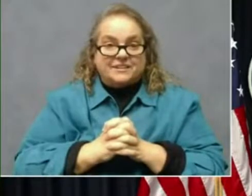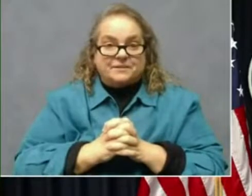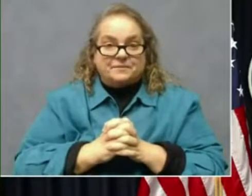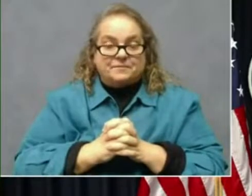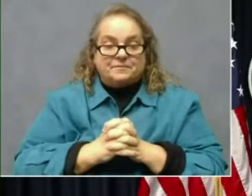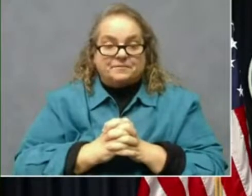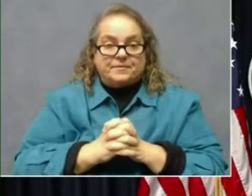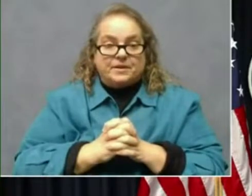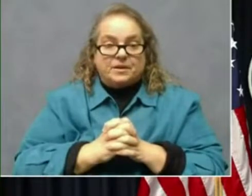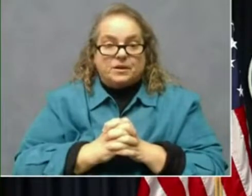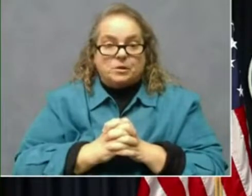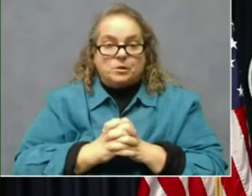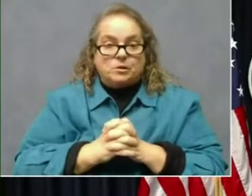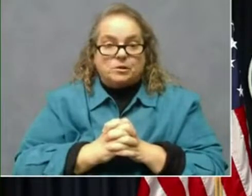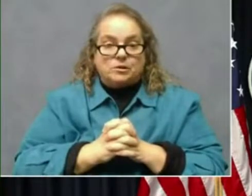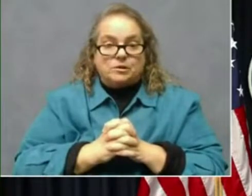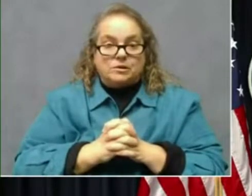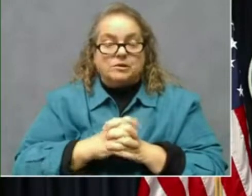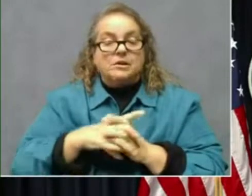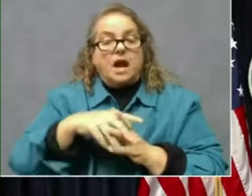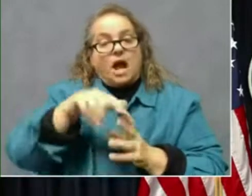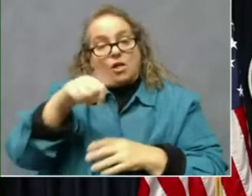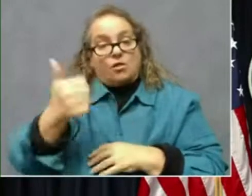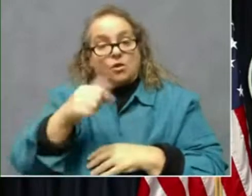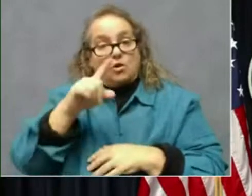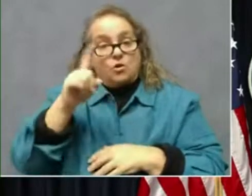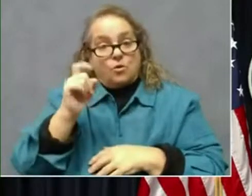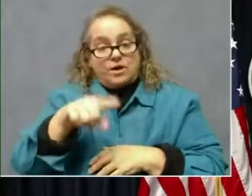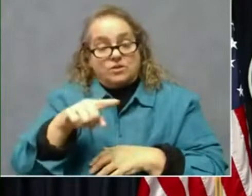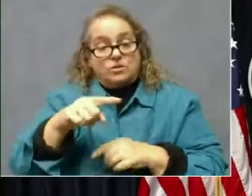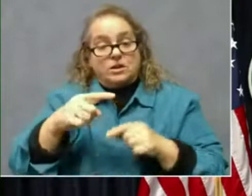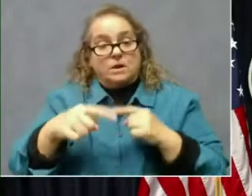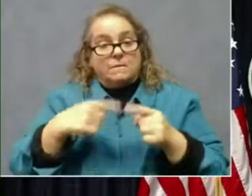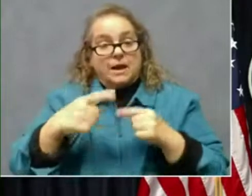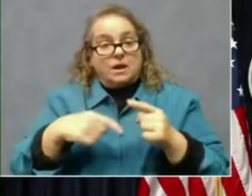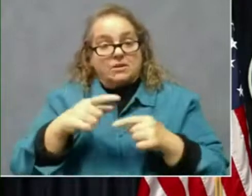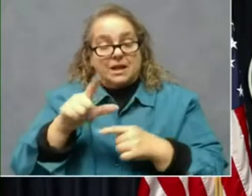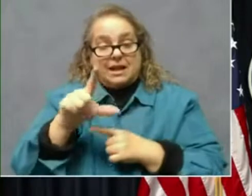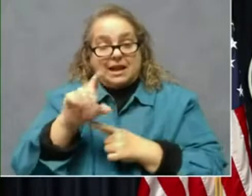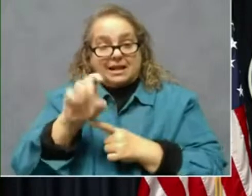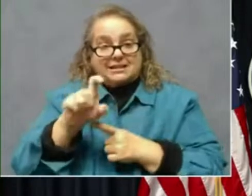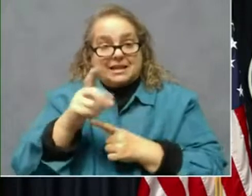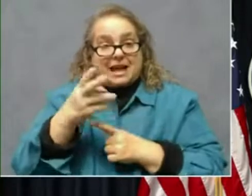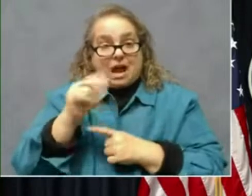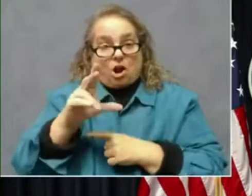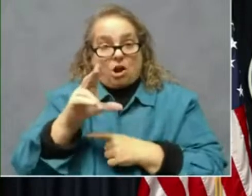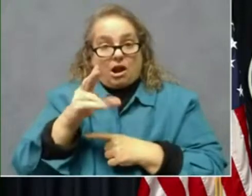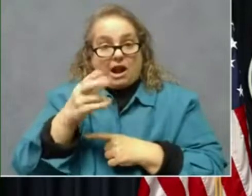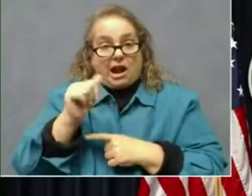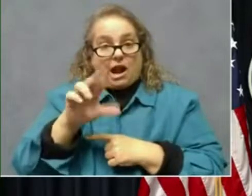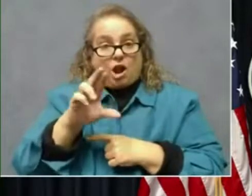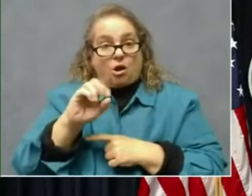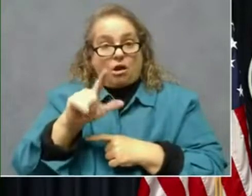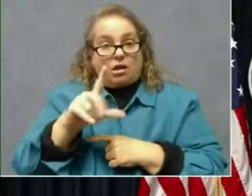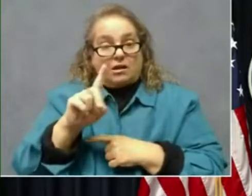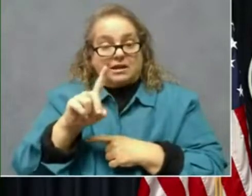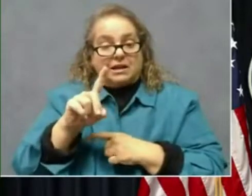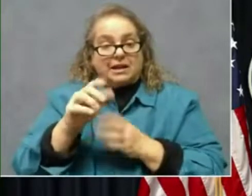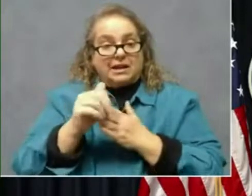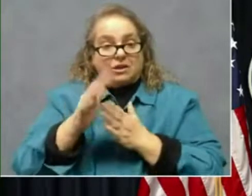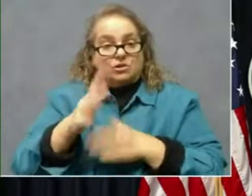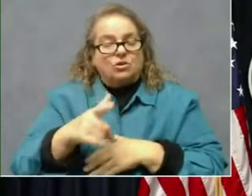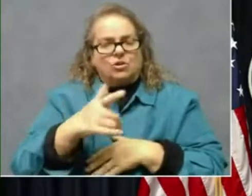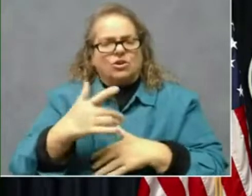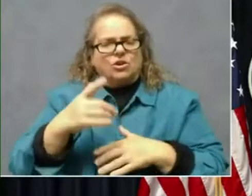Um, we got a question here about, Lexington Terrell leader confused about how vaccines are being rolled out,